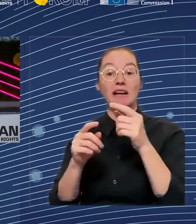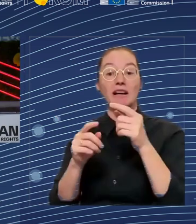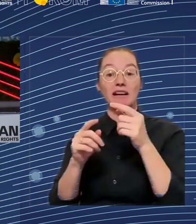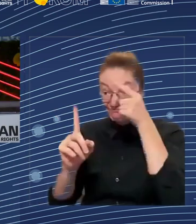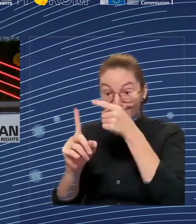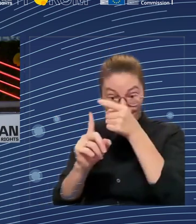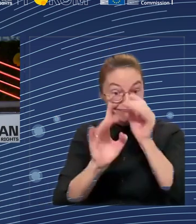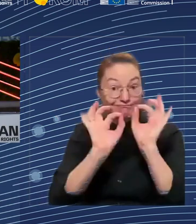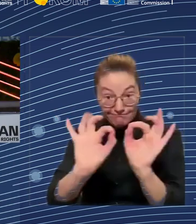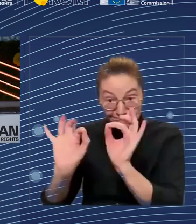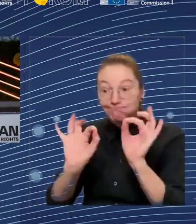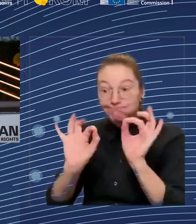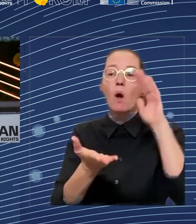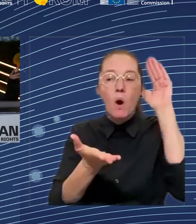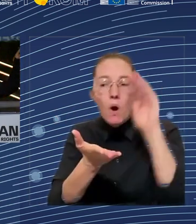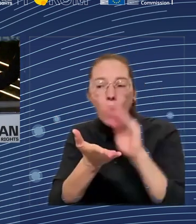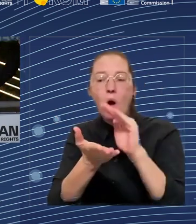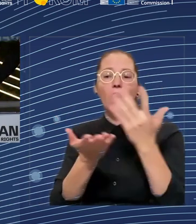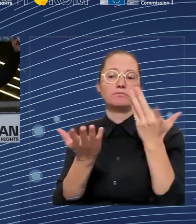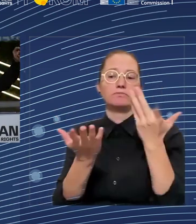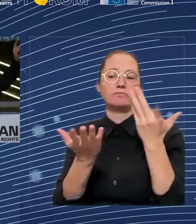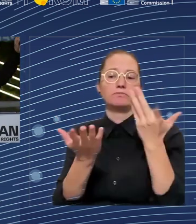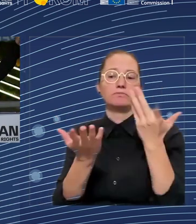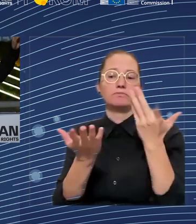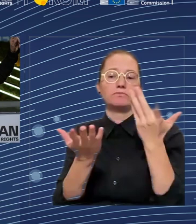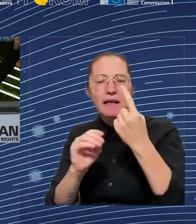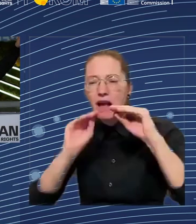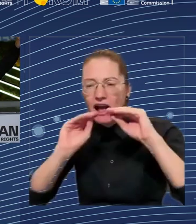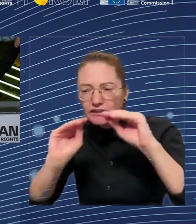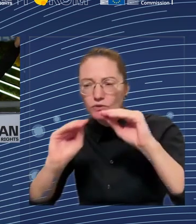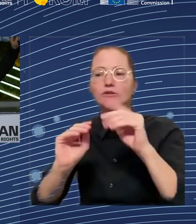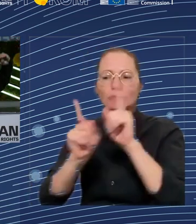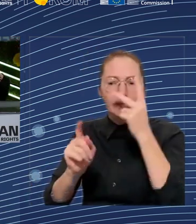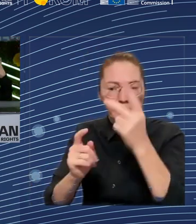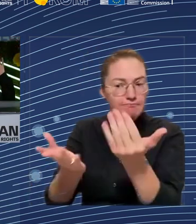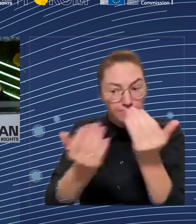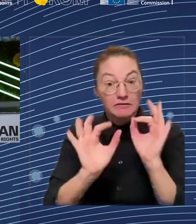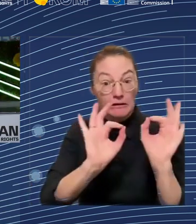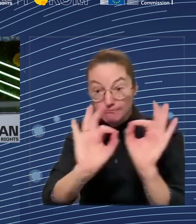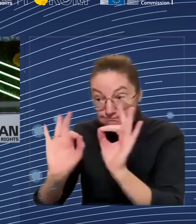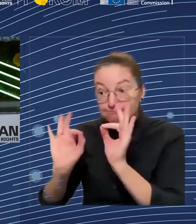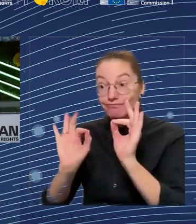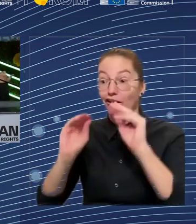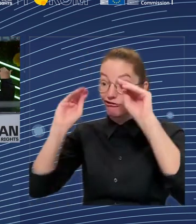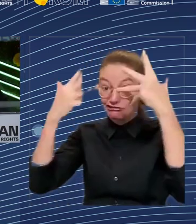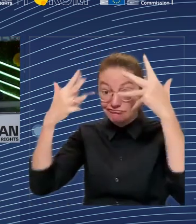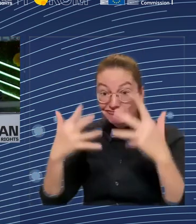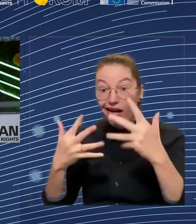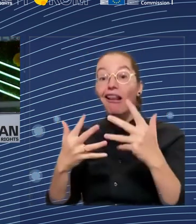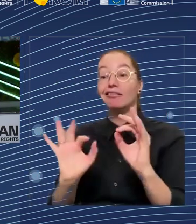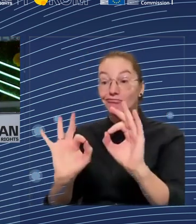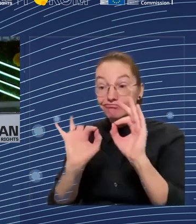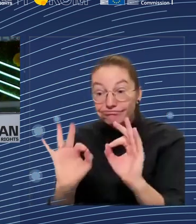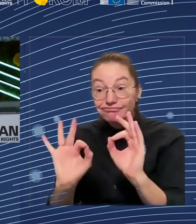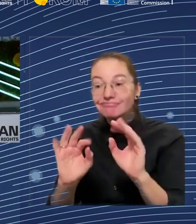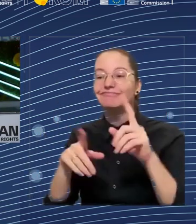something, you know, the Essex early childcare, whatever, it's the abbreviation